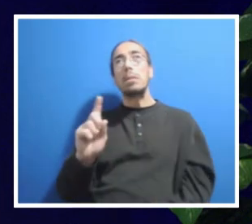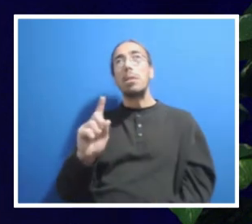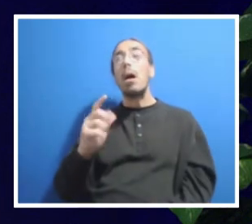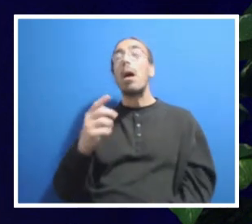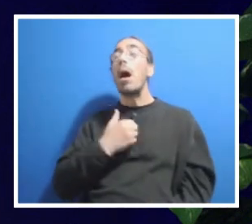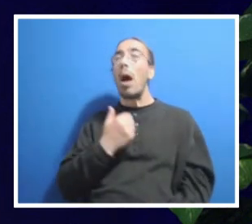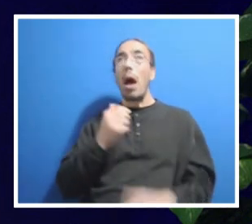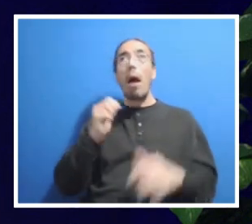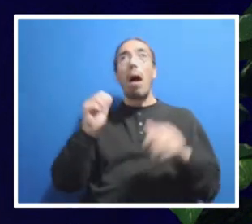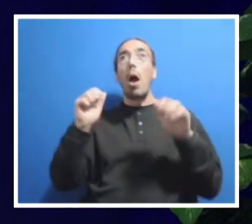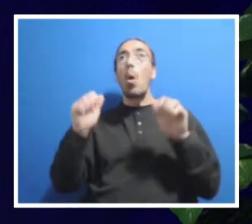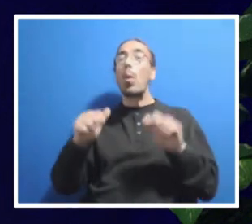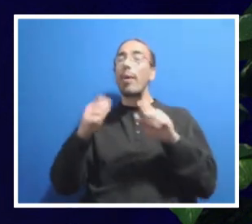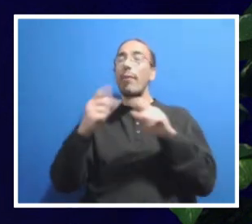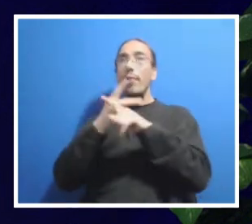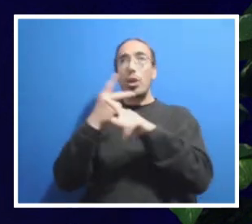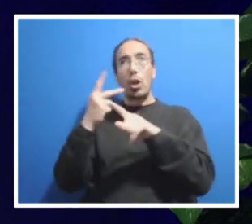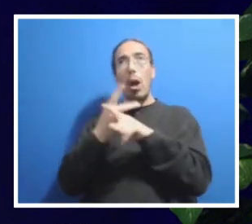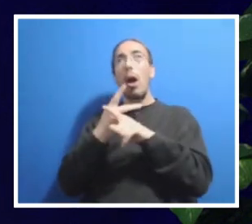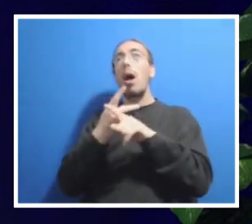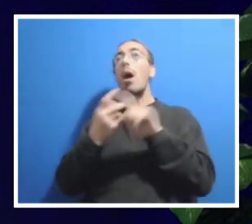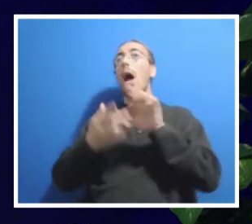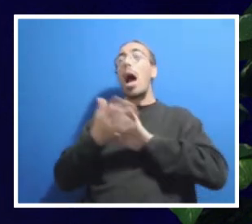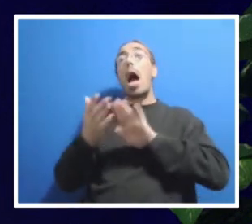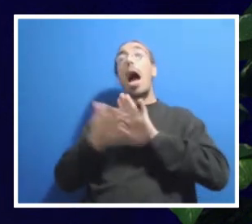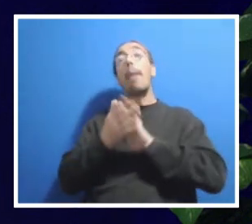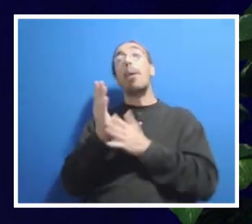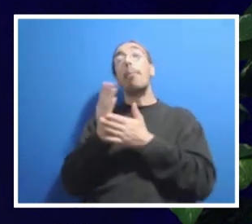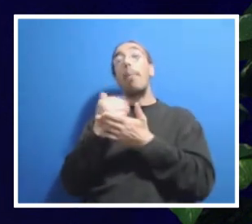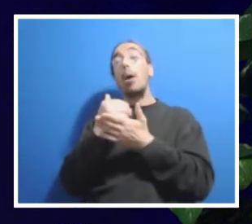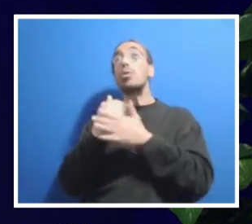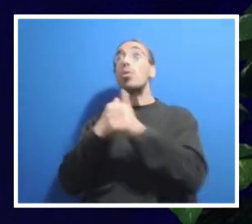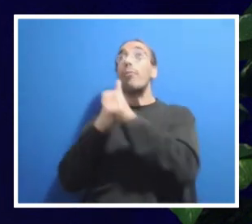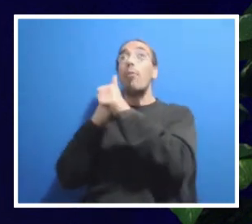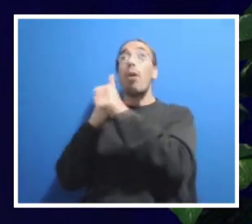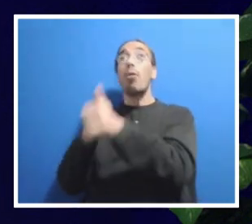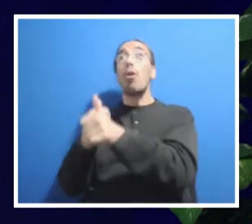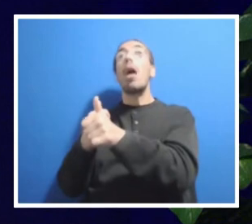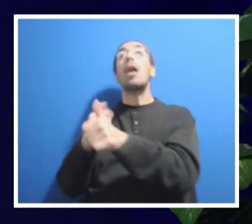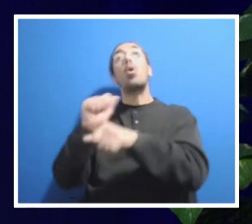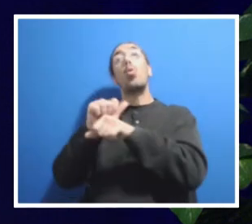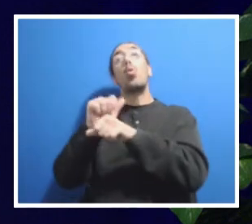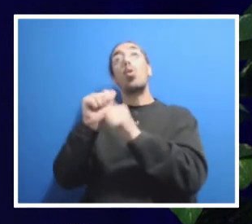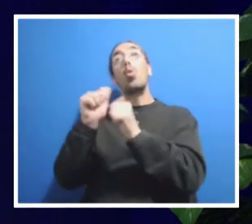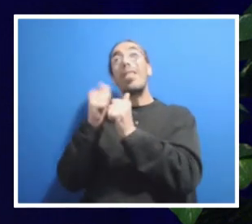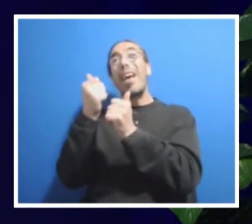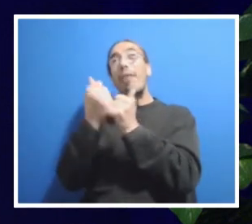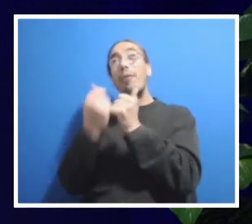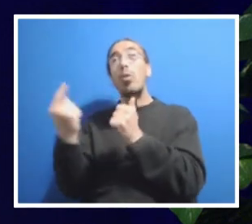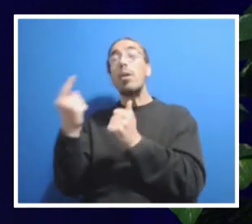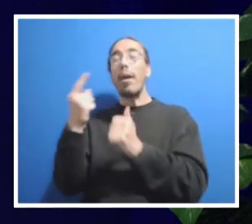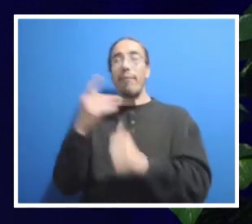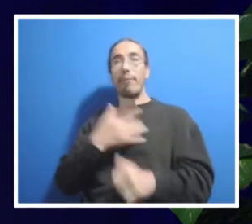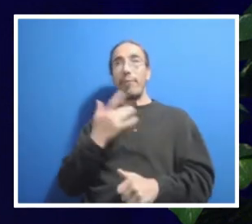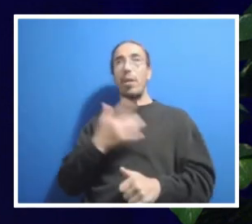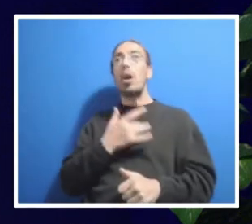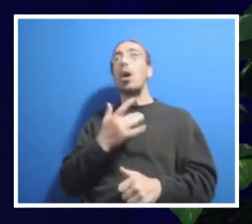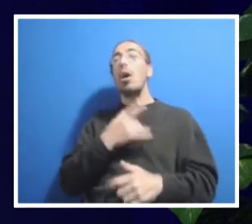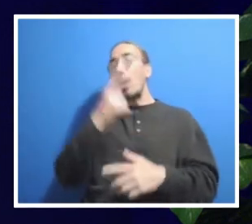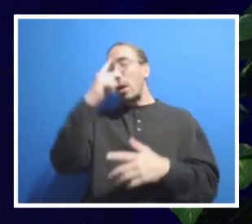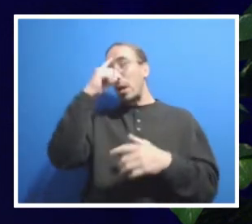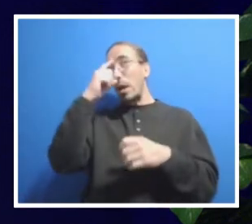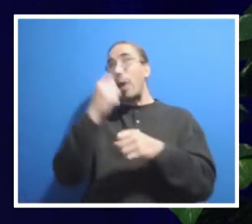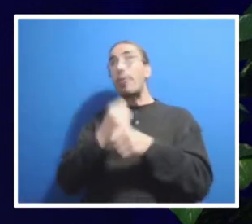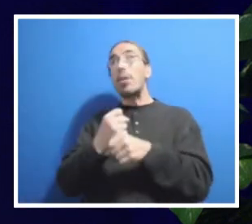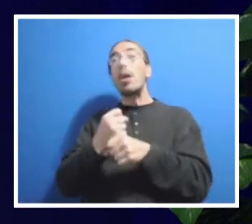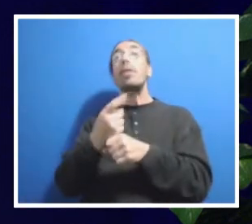again, get our operating budget in order and work with everybody to do that. I'm confident we're taking the steps forward that